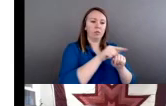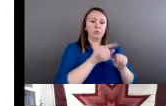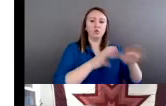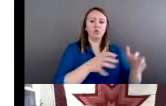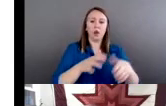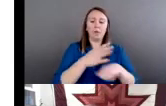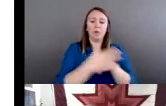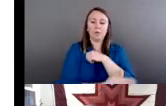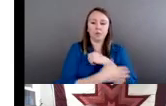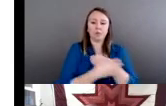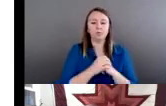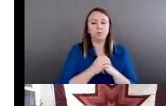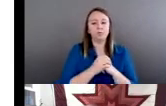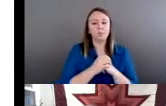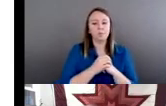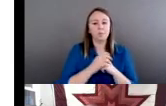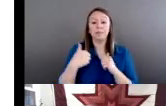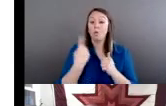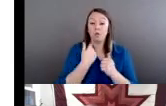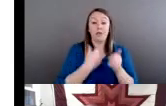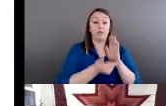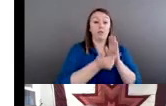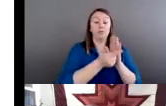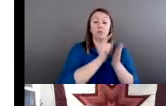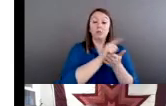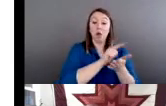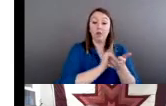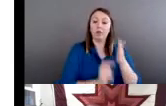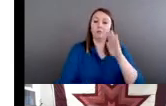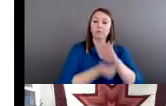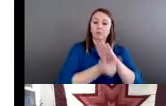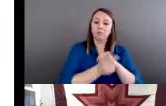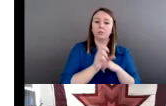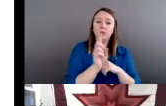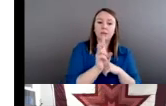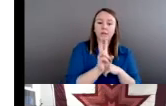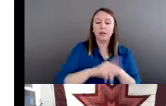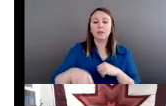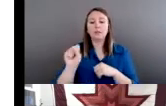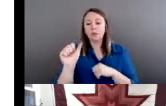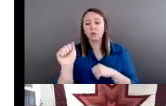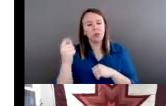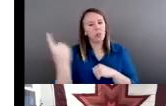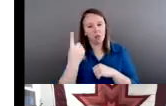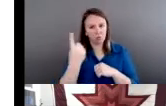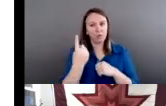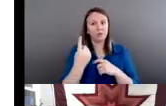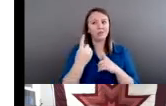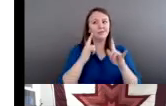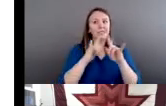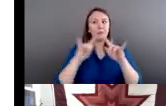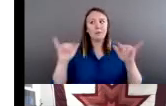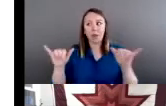that prohibited domestic violence and sexual assault. But many times, we also had systems that